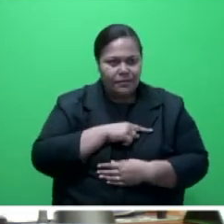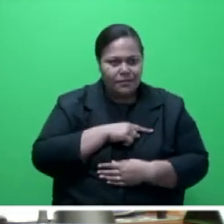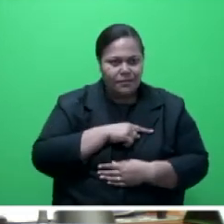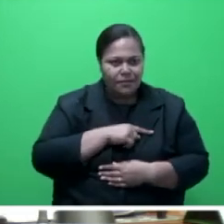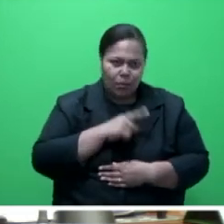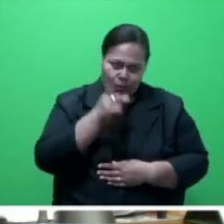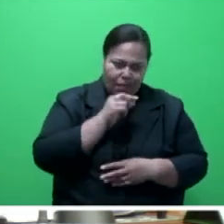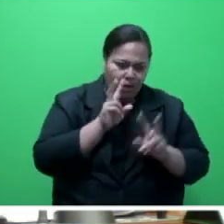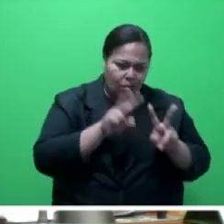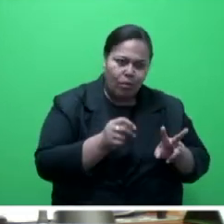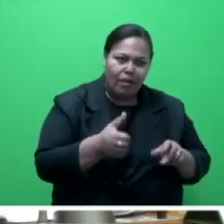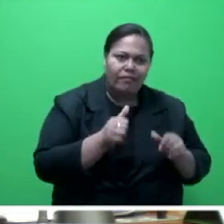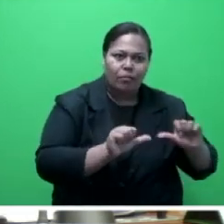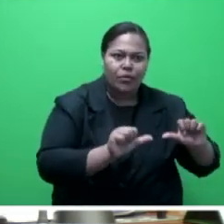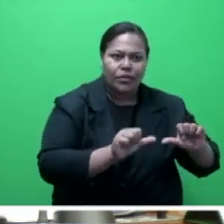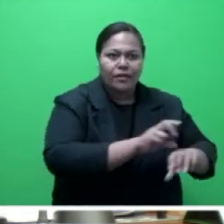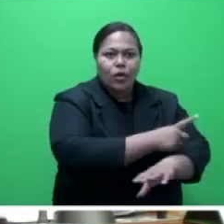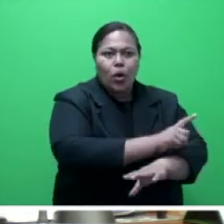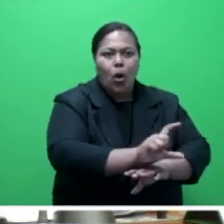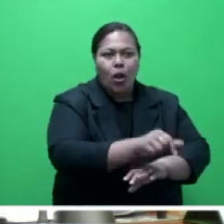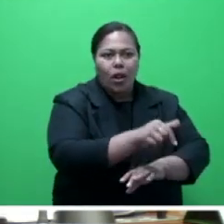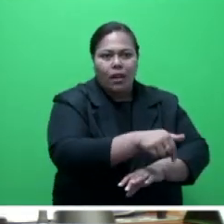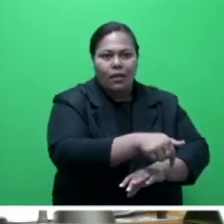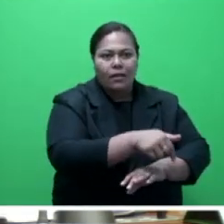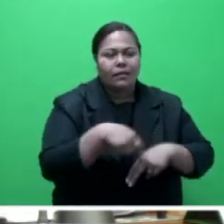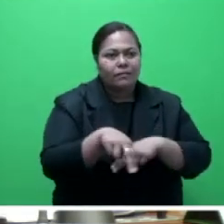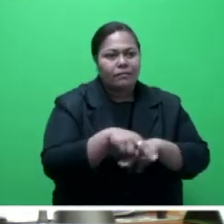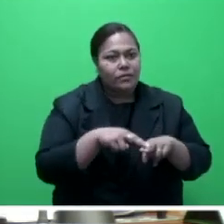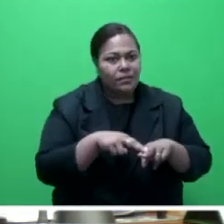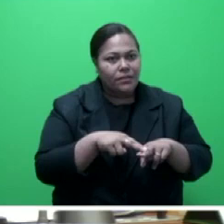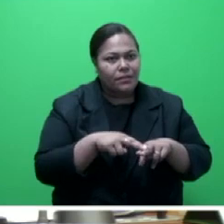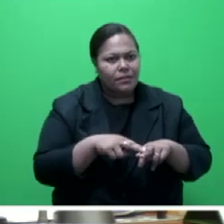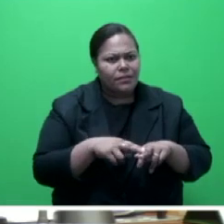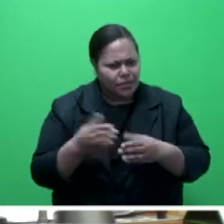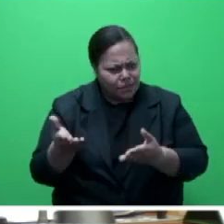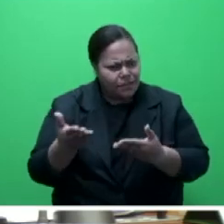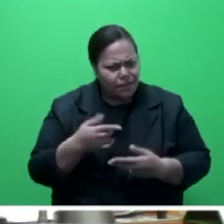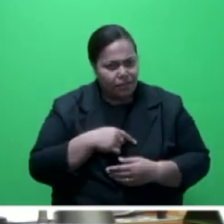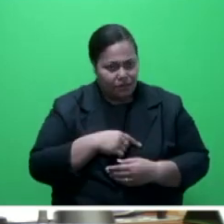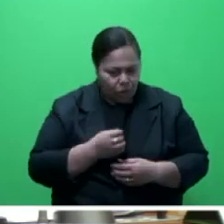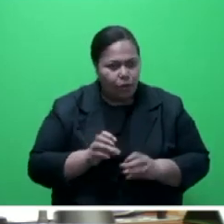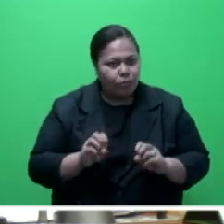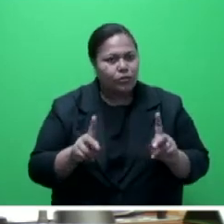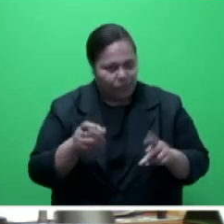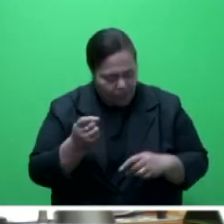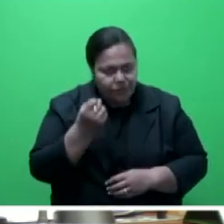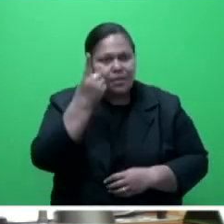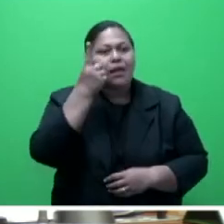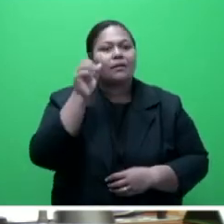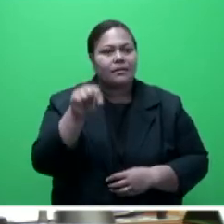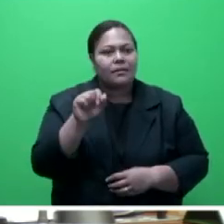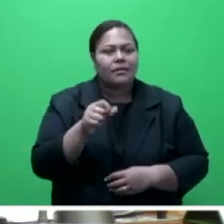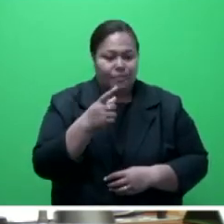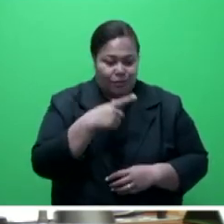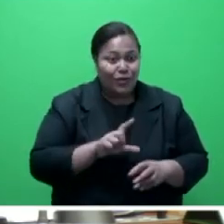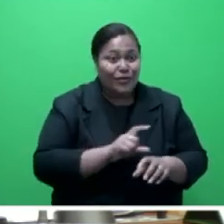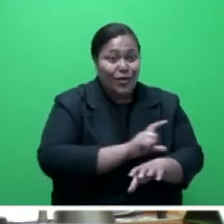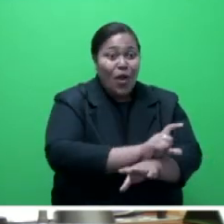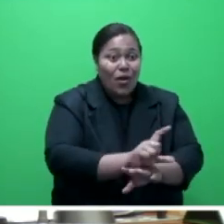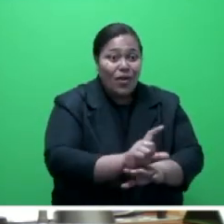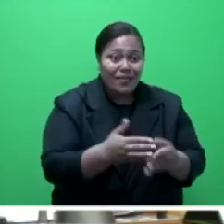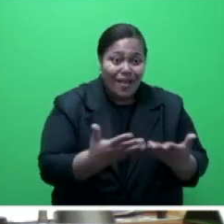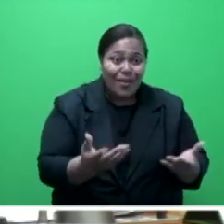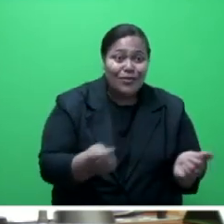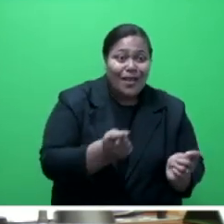our coral reefs. This collaboration will allow us to better understand the evolving state of our coral reefs and ensure that